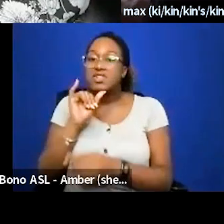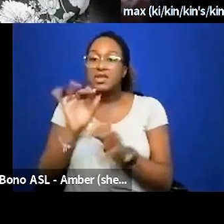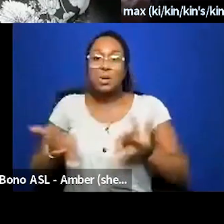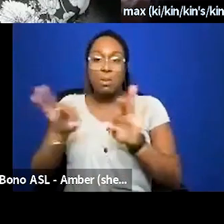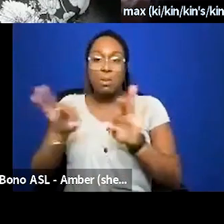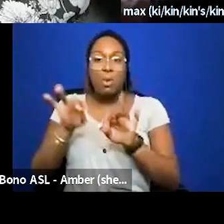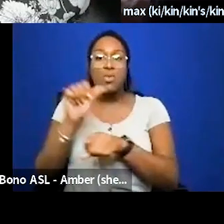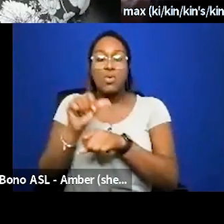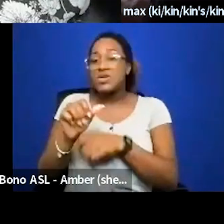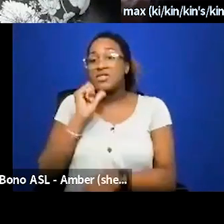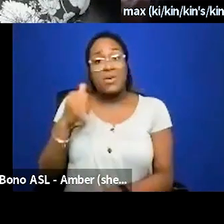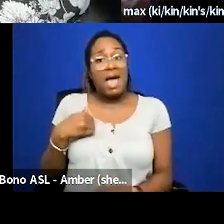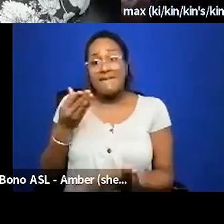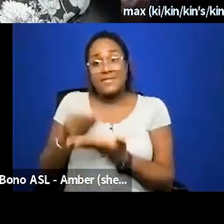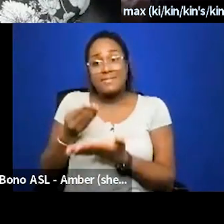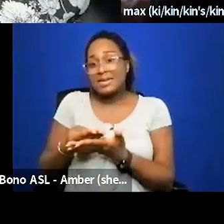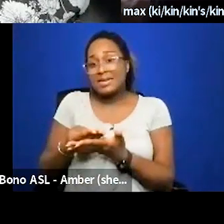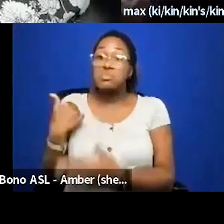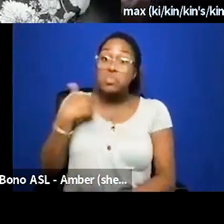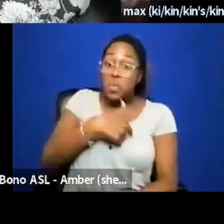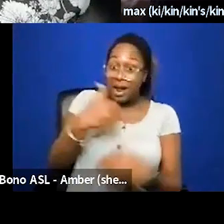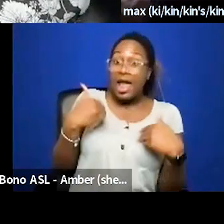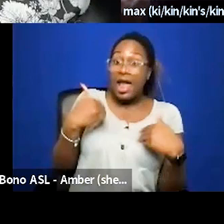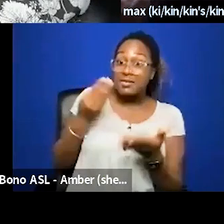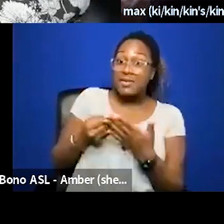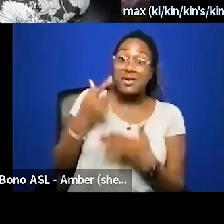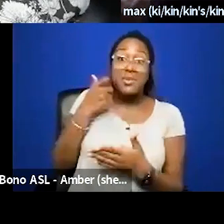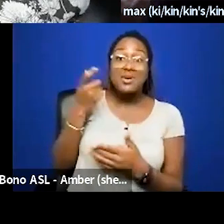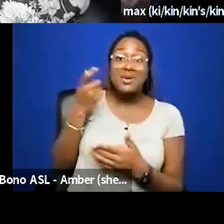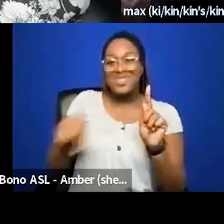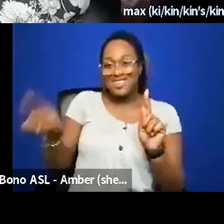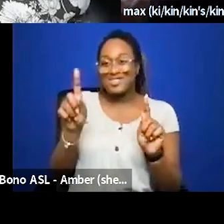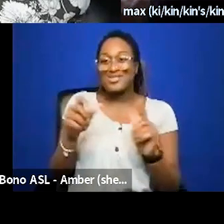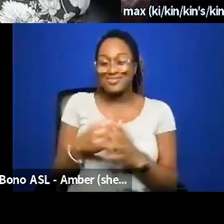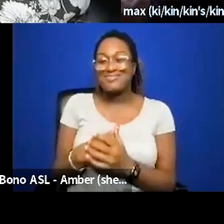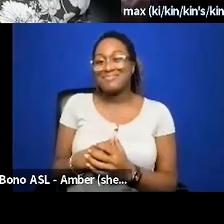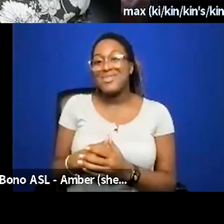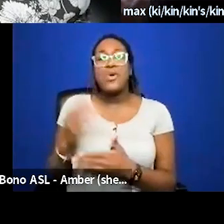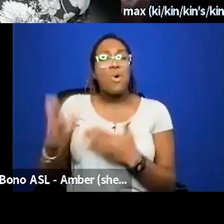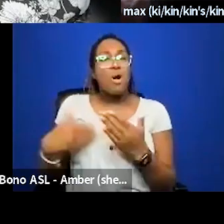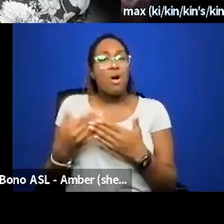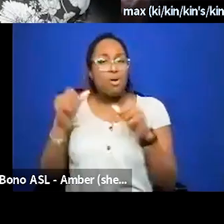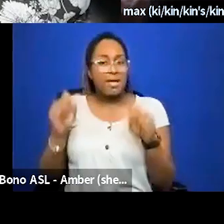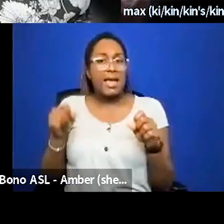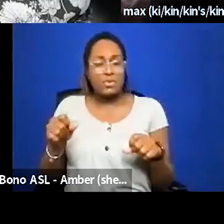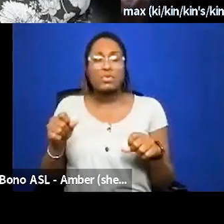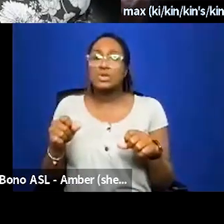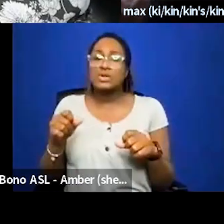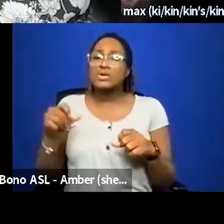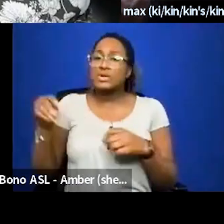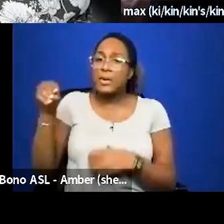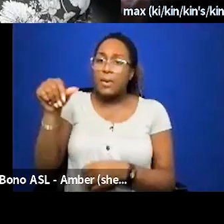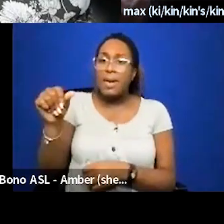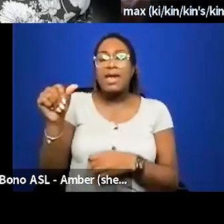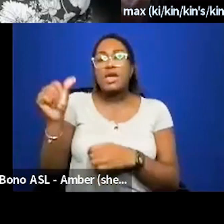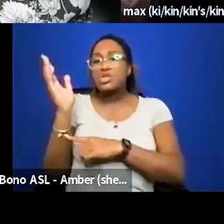that don't have the budget we have the budget because of folks like you um we are able to compensate our presenters at these webinars